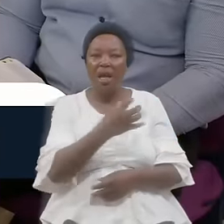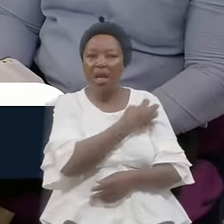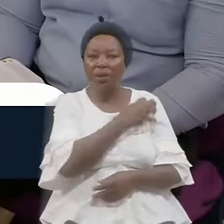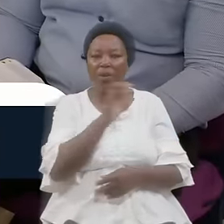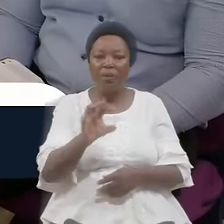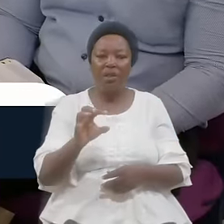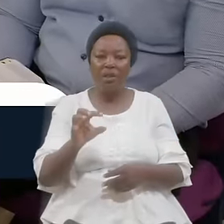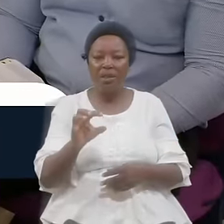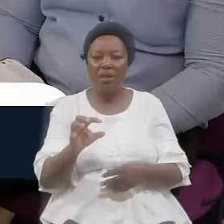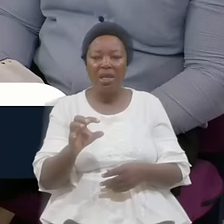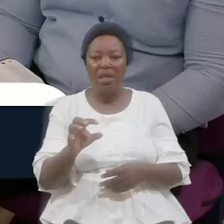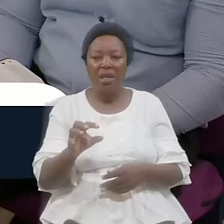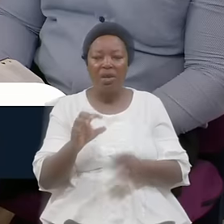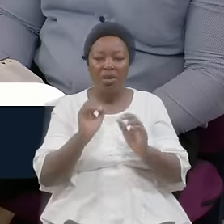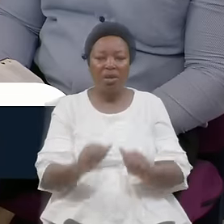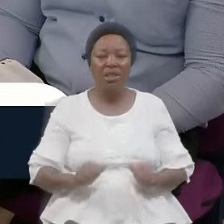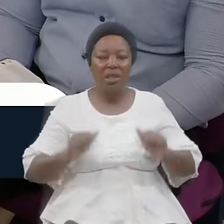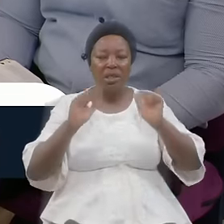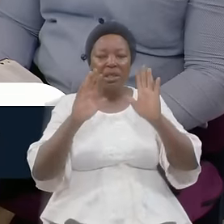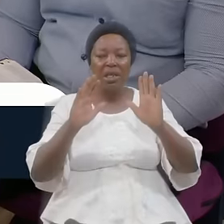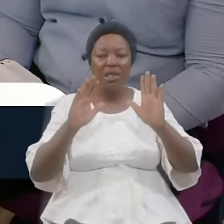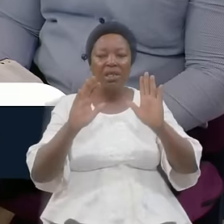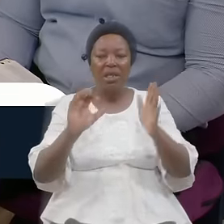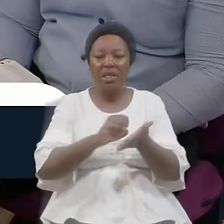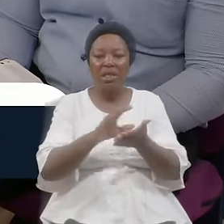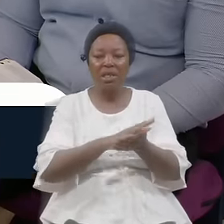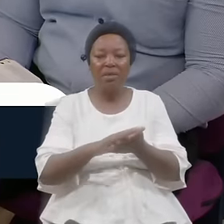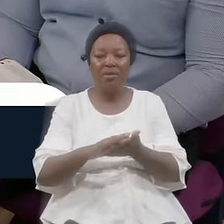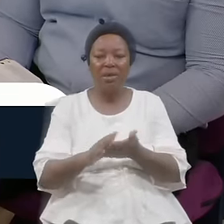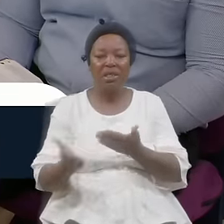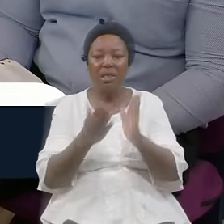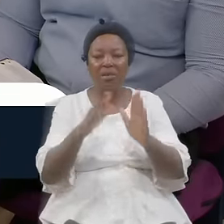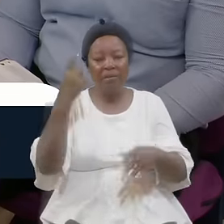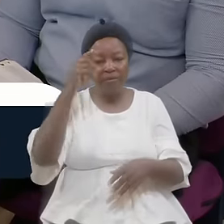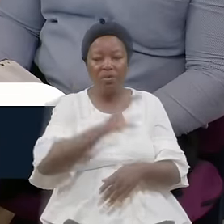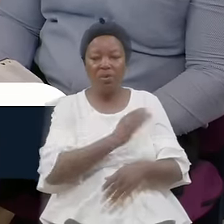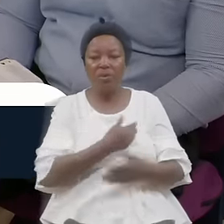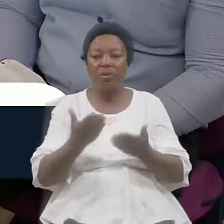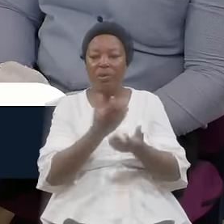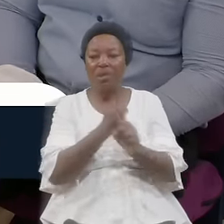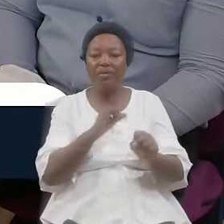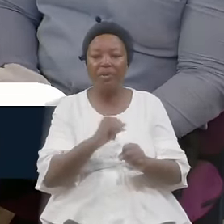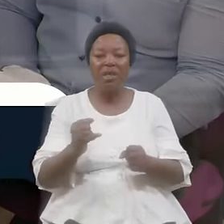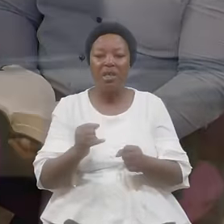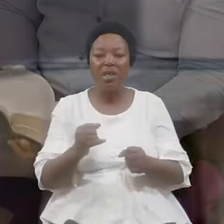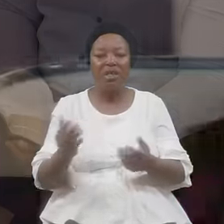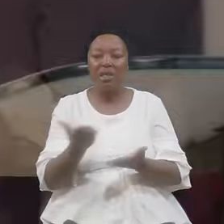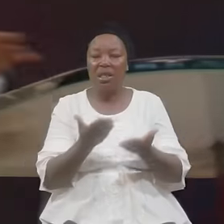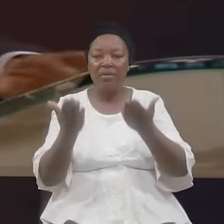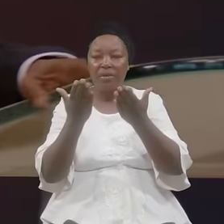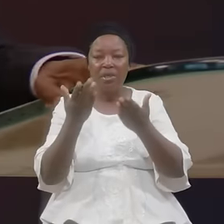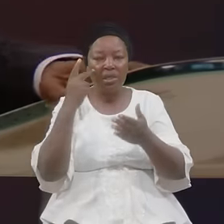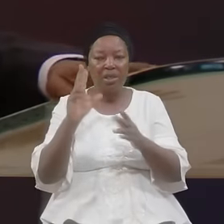Soul Saving Service Look At Three Things Here Number One